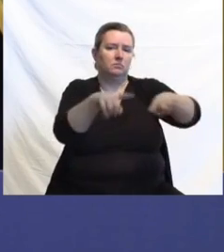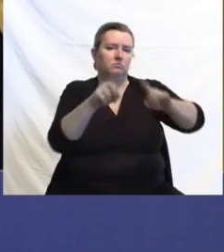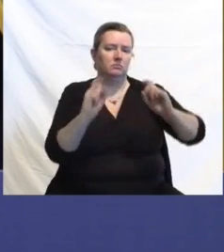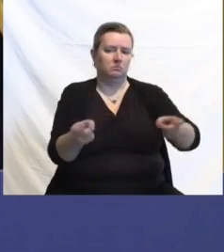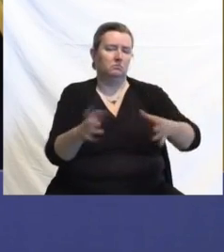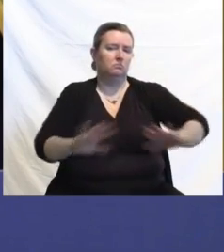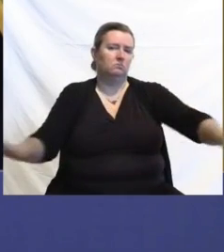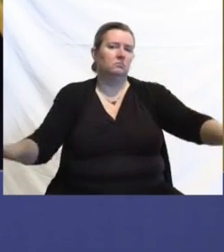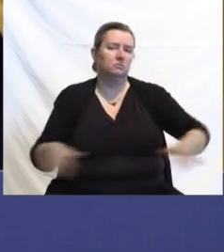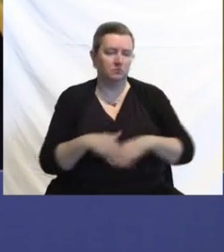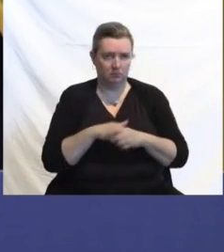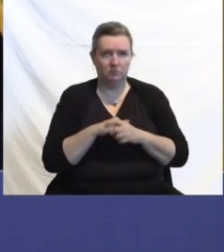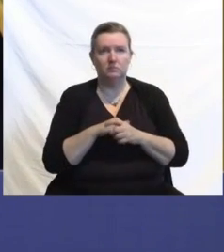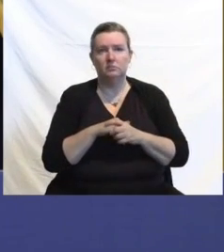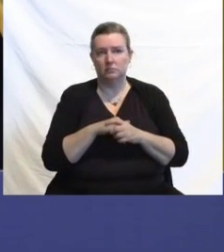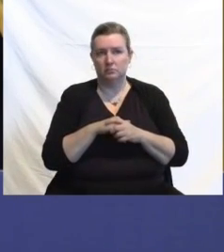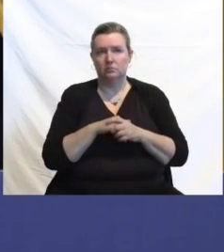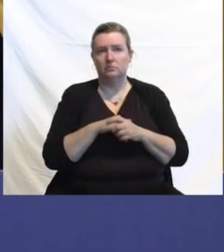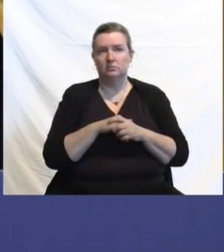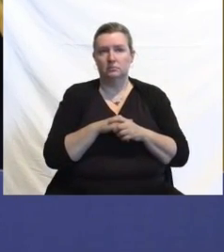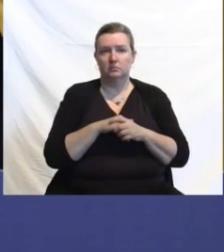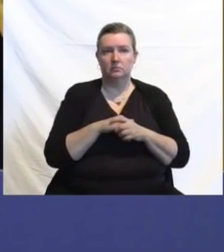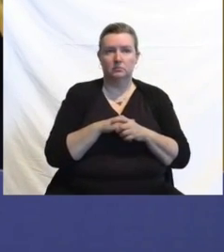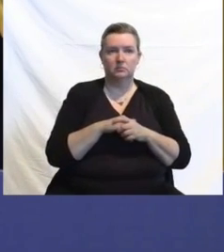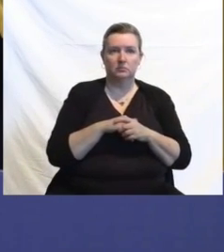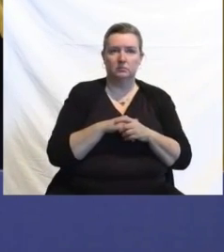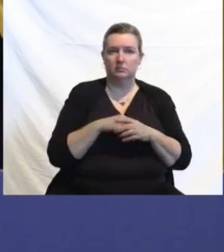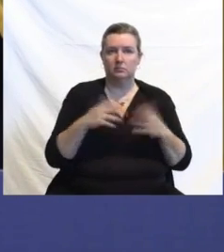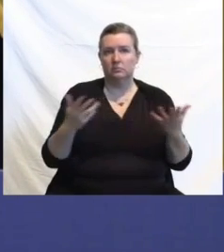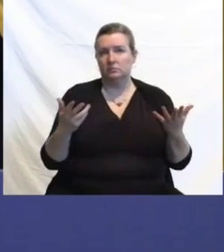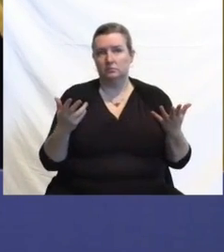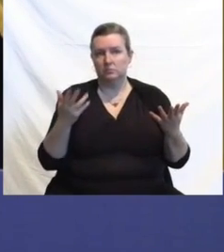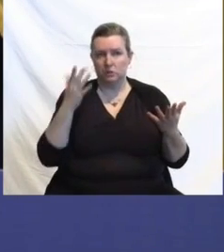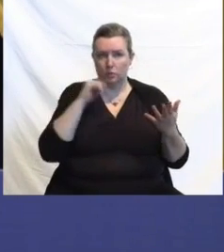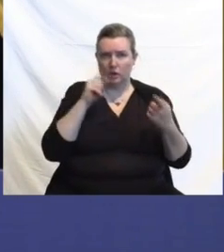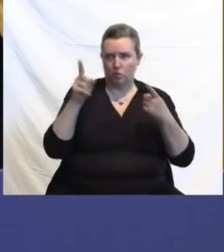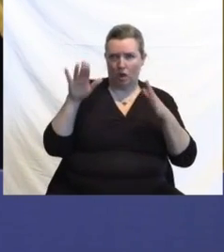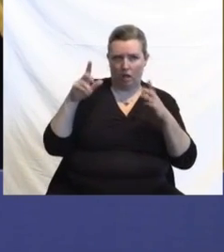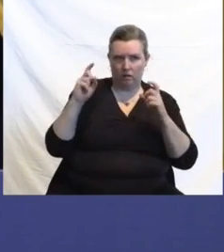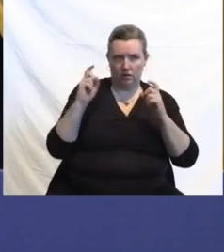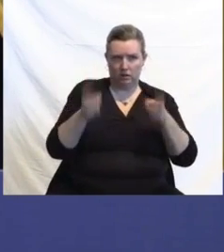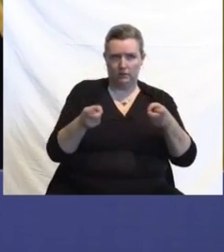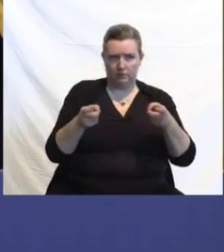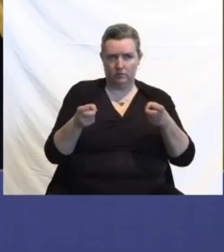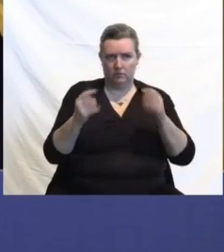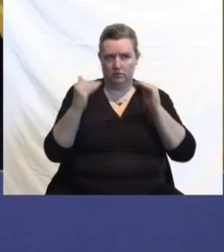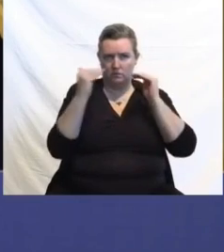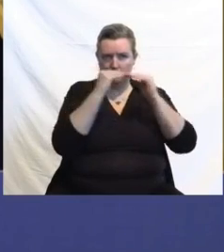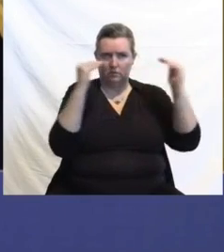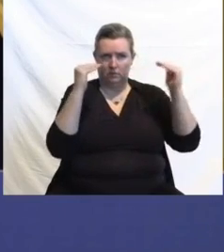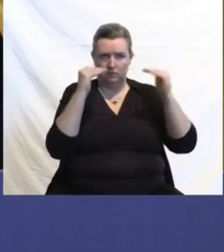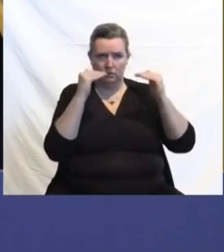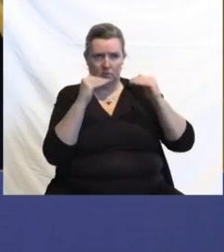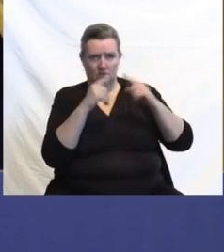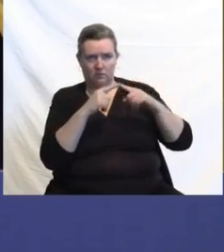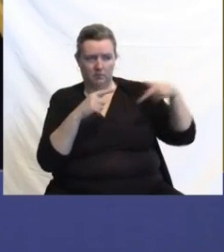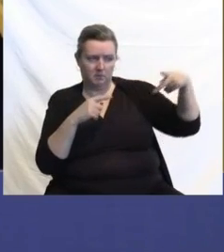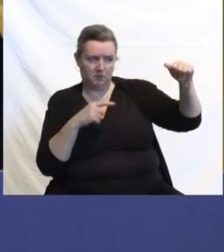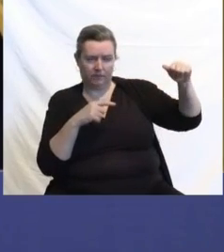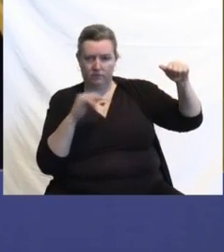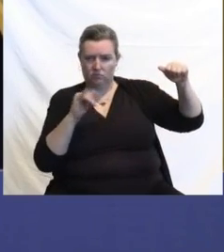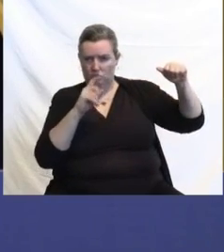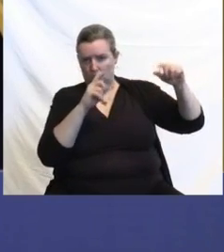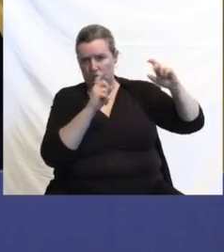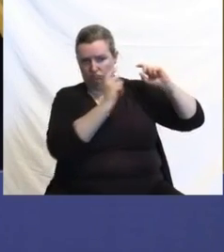he's going to do. in January? He's going to return the masking decisions to local control. Okay. No more statewide masking mandate, but districts can impose